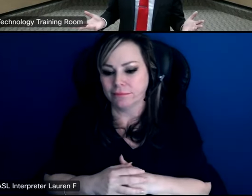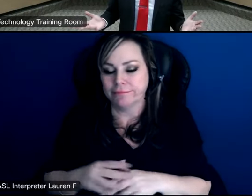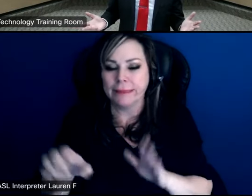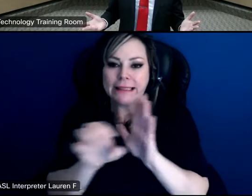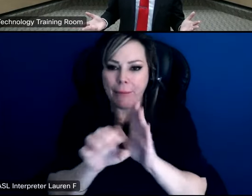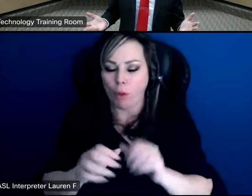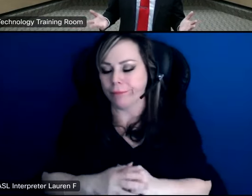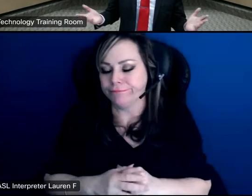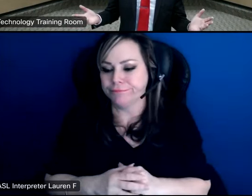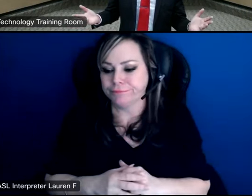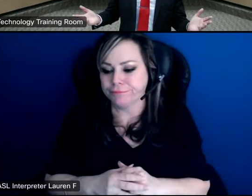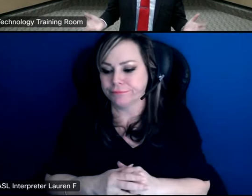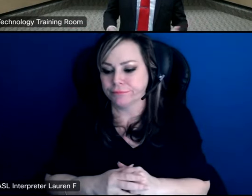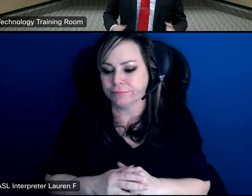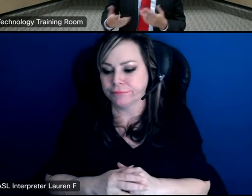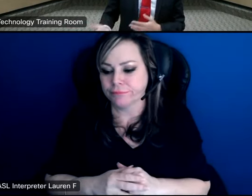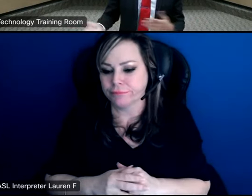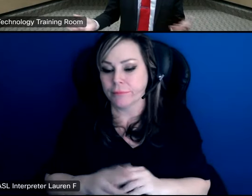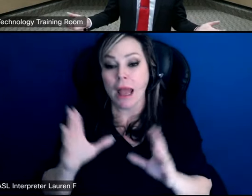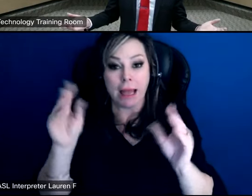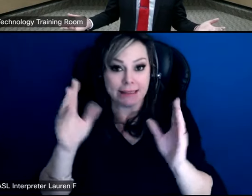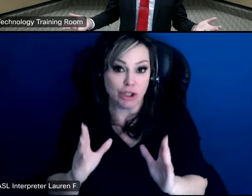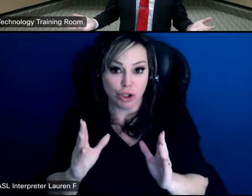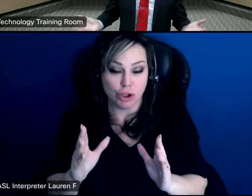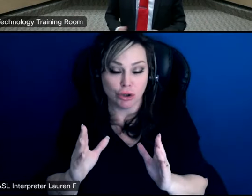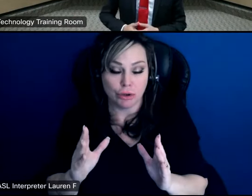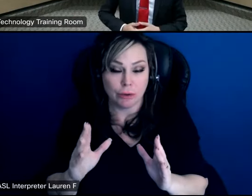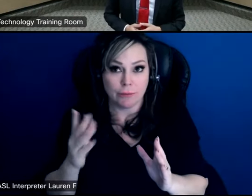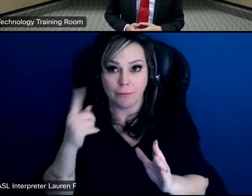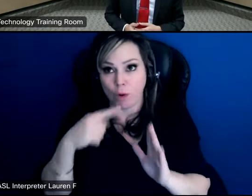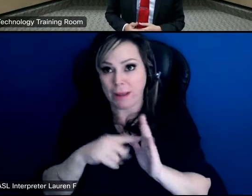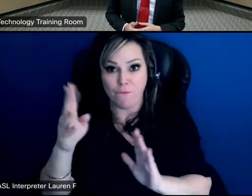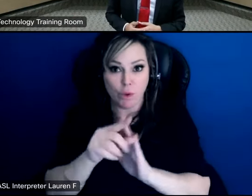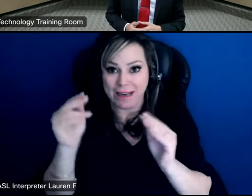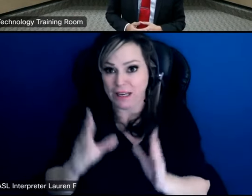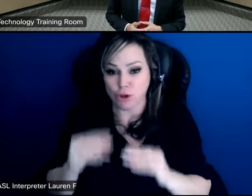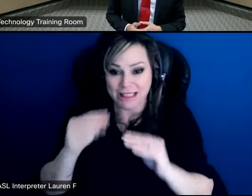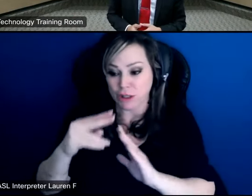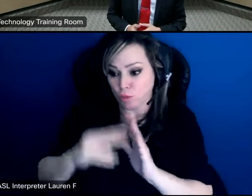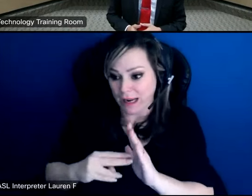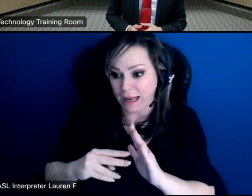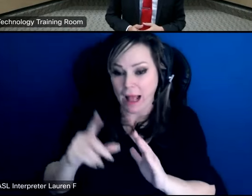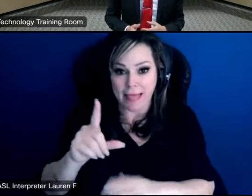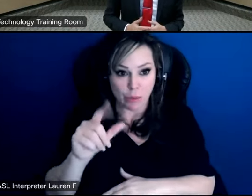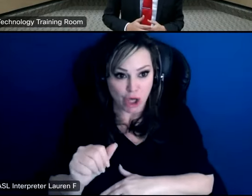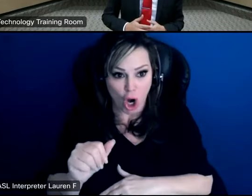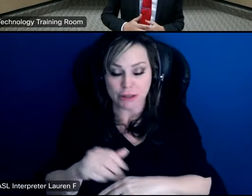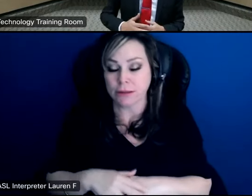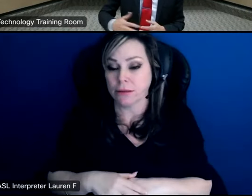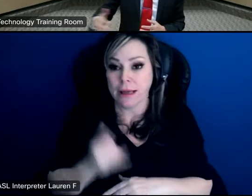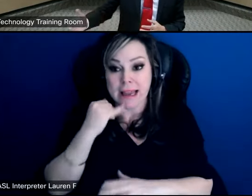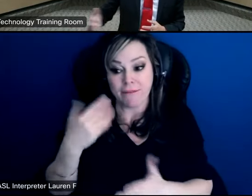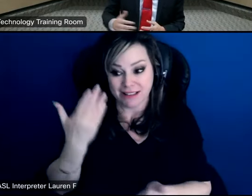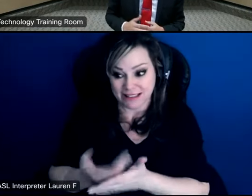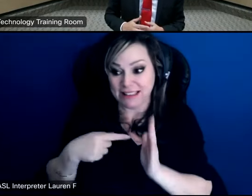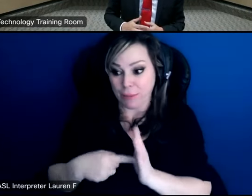example as teacher we'll just say a fourth grade teacher who's teaching reading language arts if they demonstrate